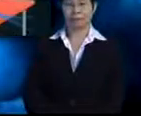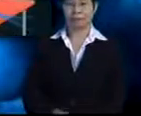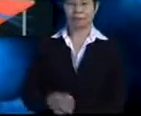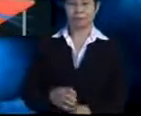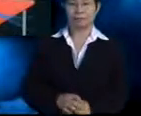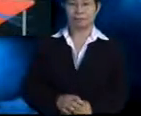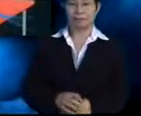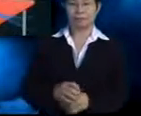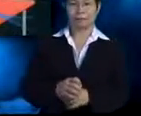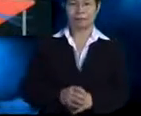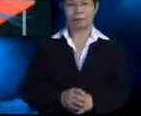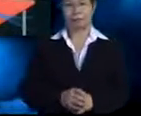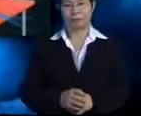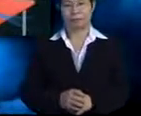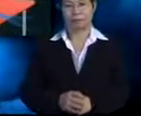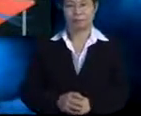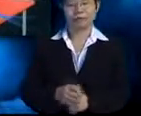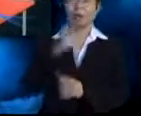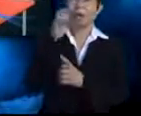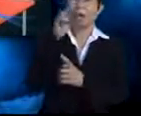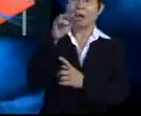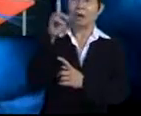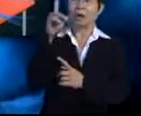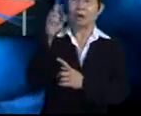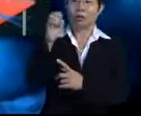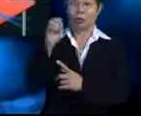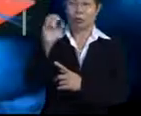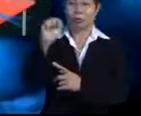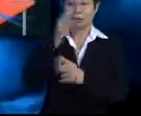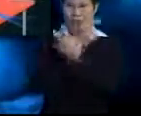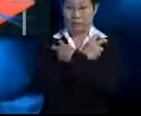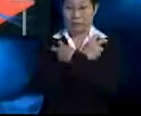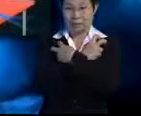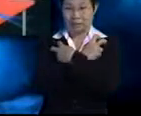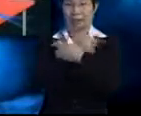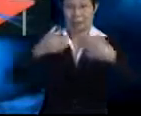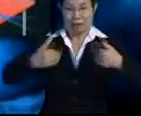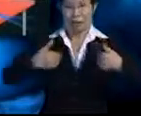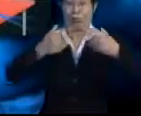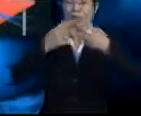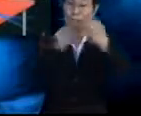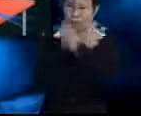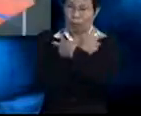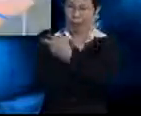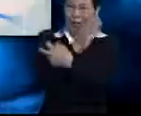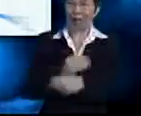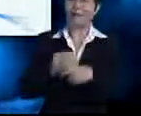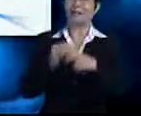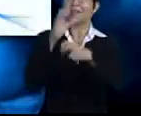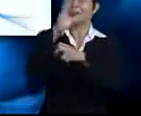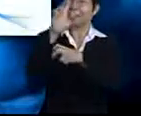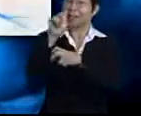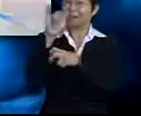Land and aquatic vertebrates have endoskeleton. The endoskeleton consists of bones and cartilages.